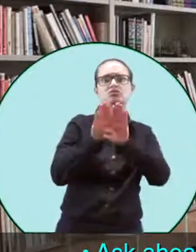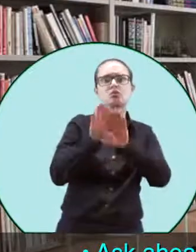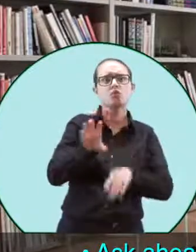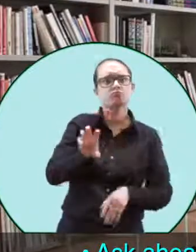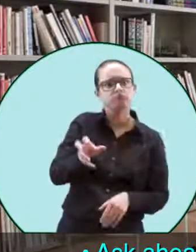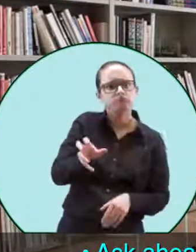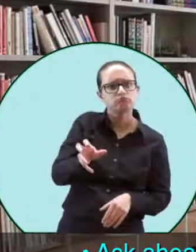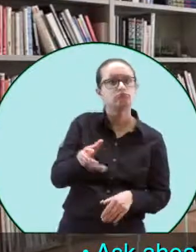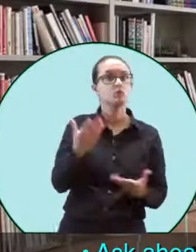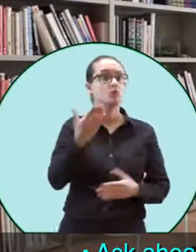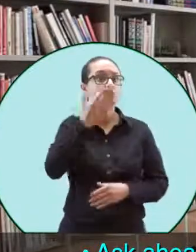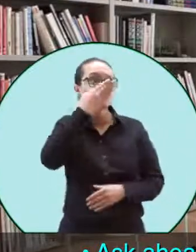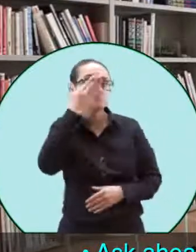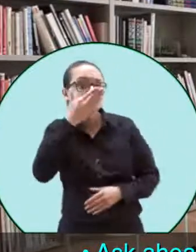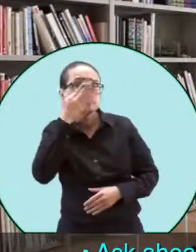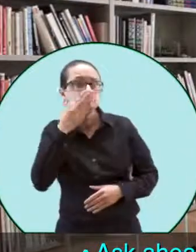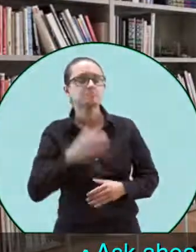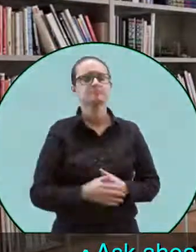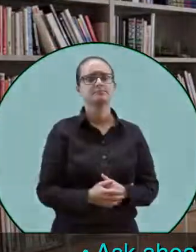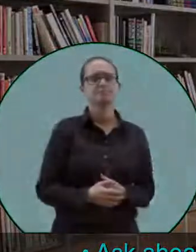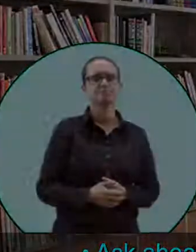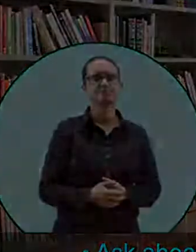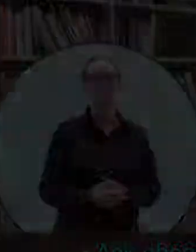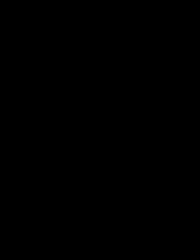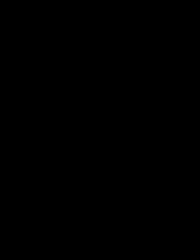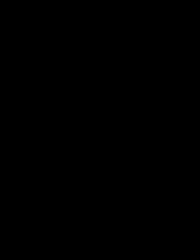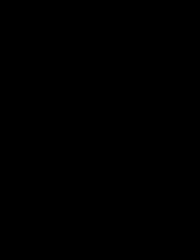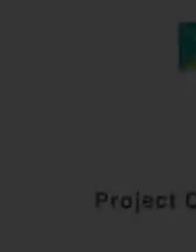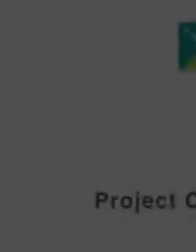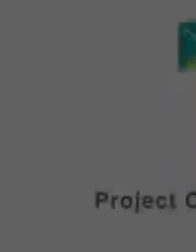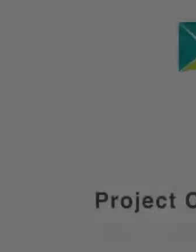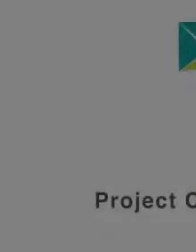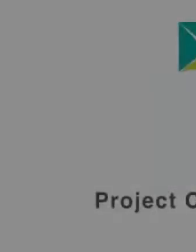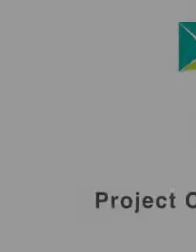.e. door handles or certain scents that might be in the office. ...